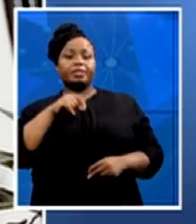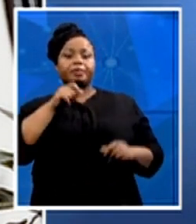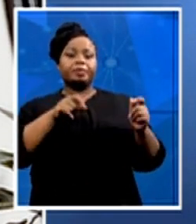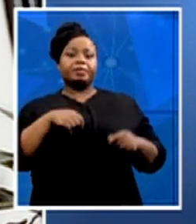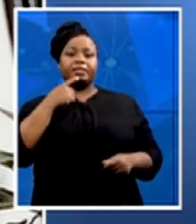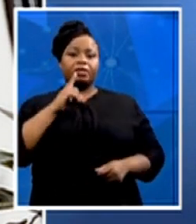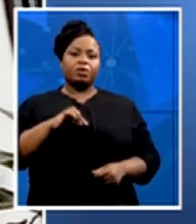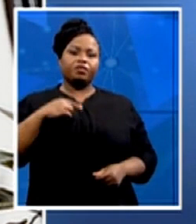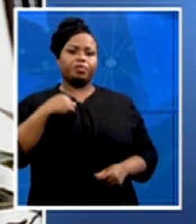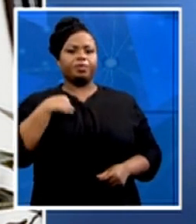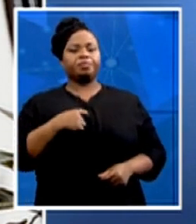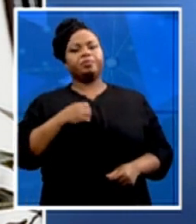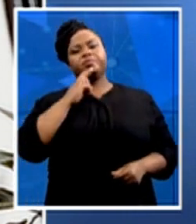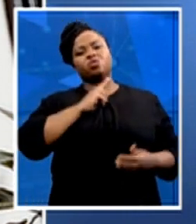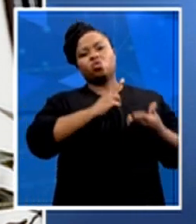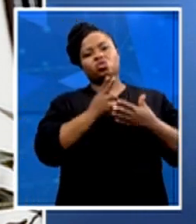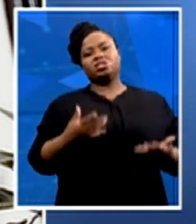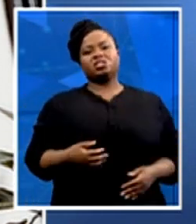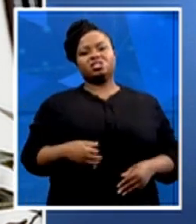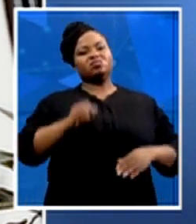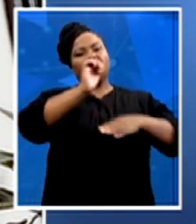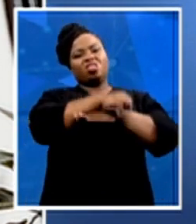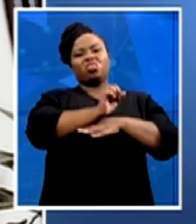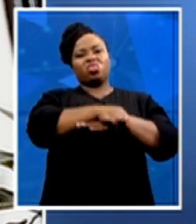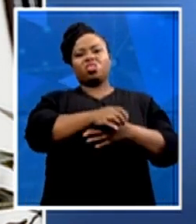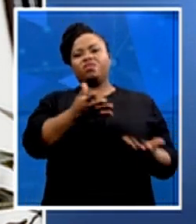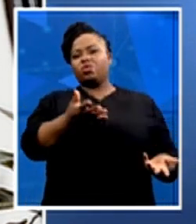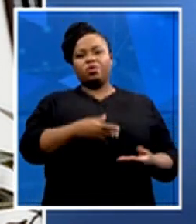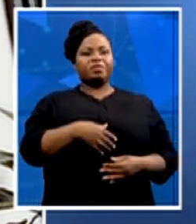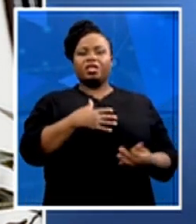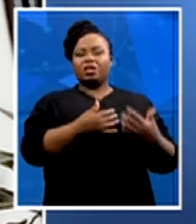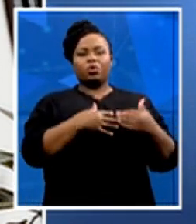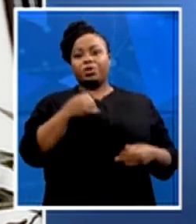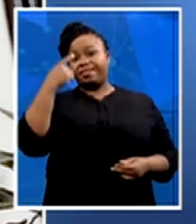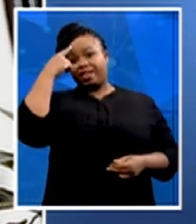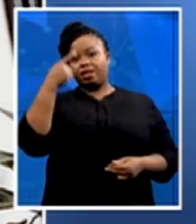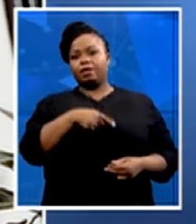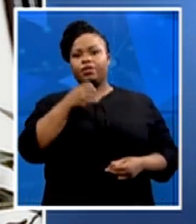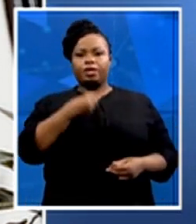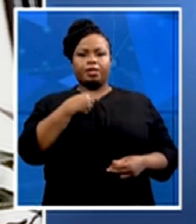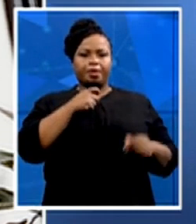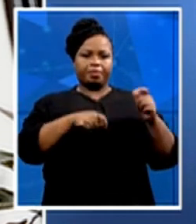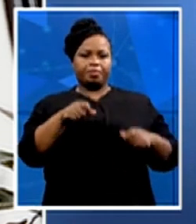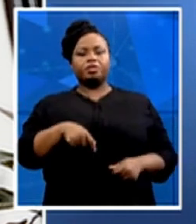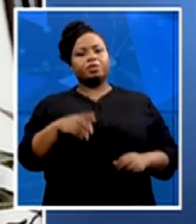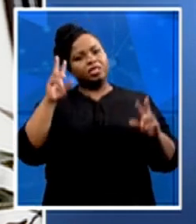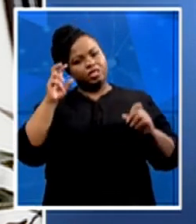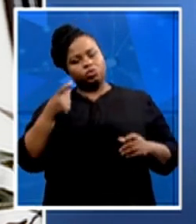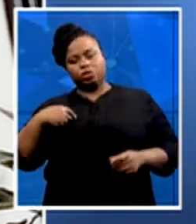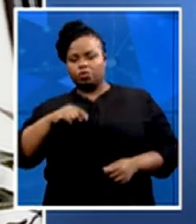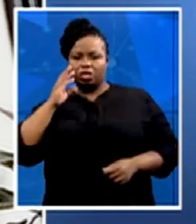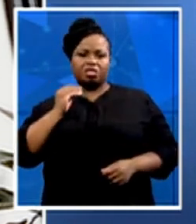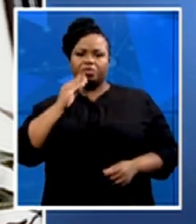care about the ideological standing of any young person. What I do care about is the issues that are facing us right now. And those are the issues of